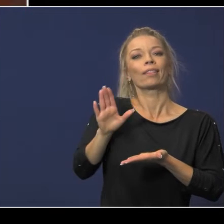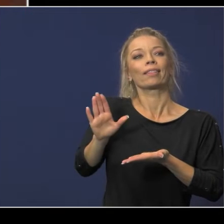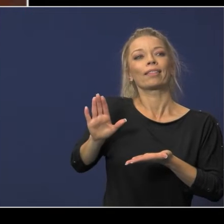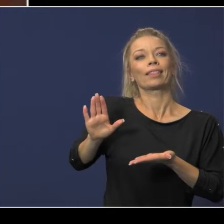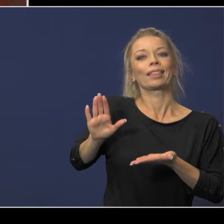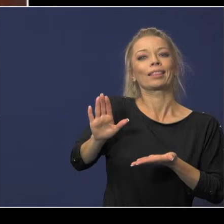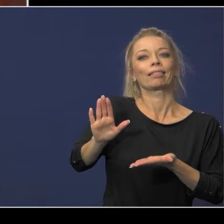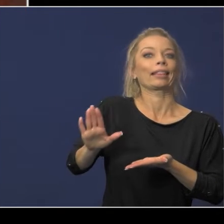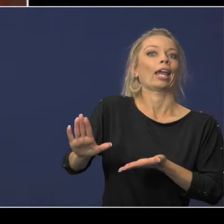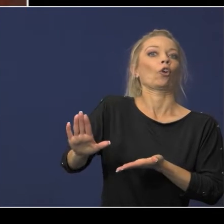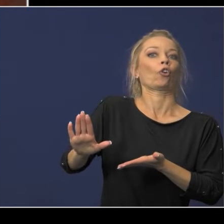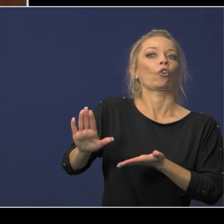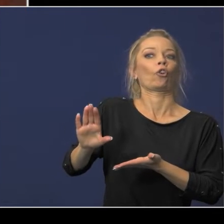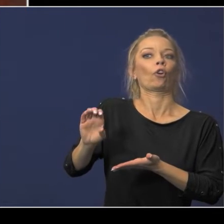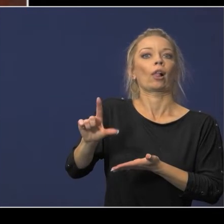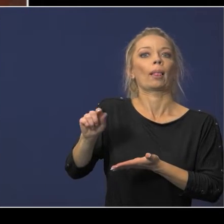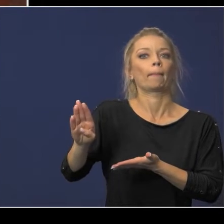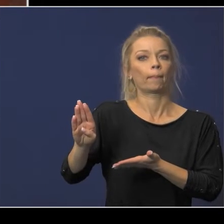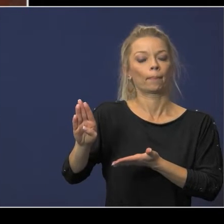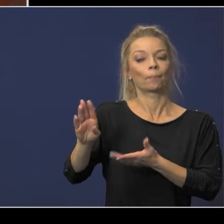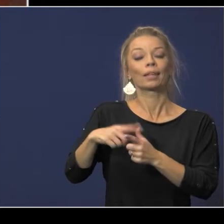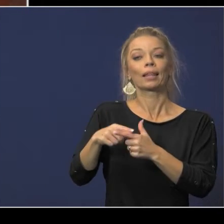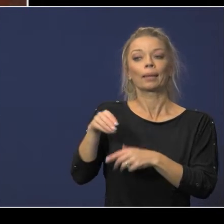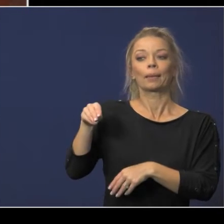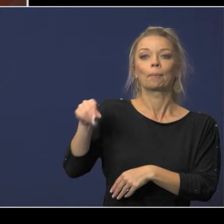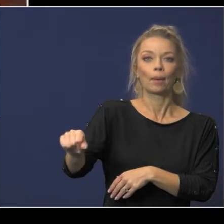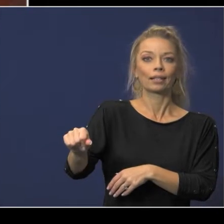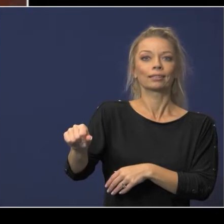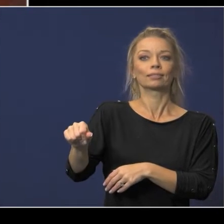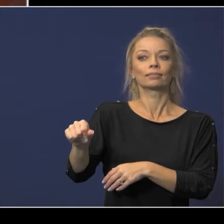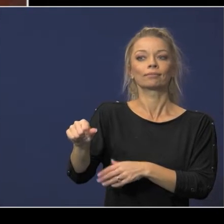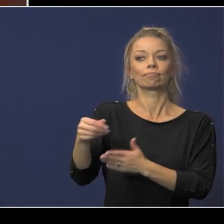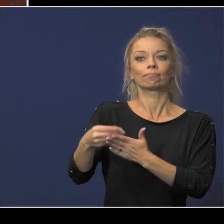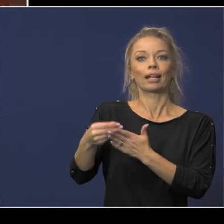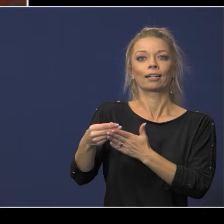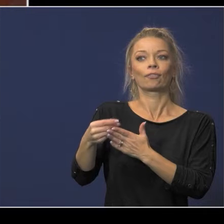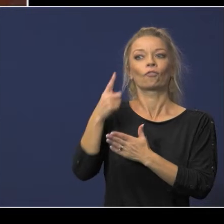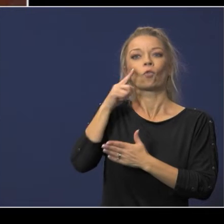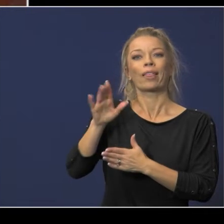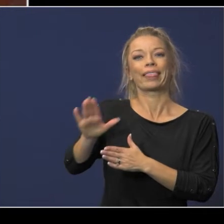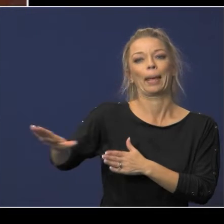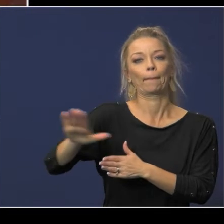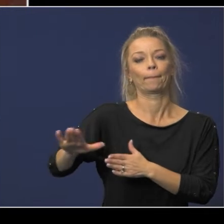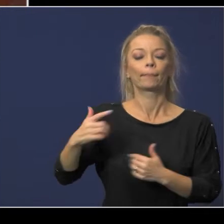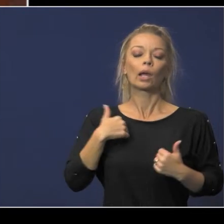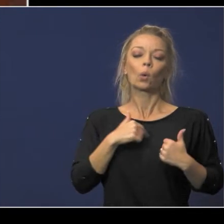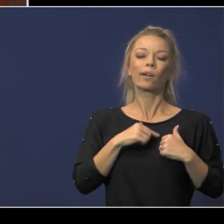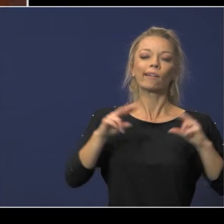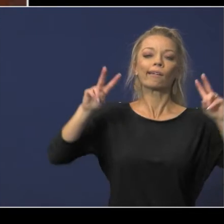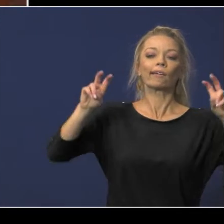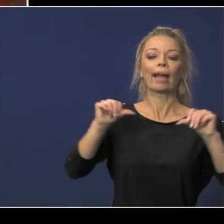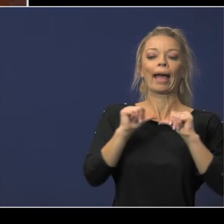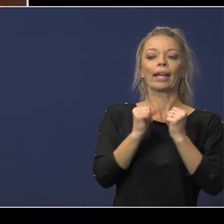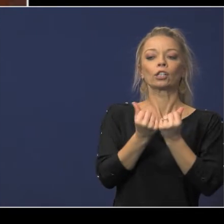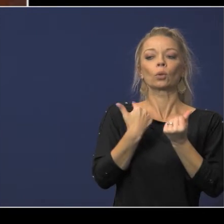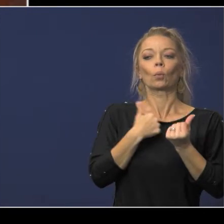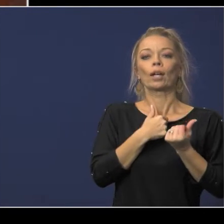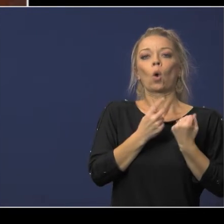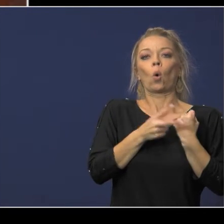themselves and then the money is spent on them and we're just acting kind of as an agent and holding that money